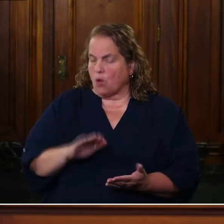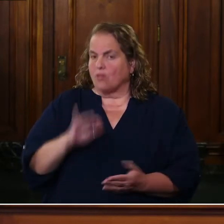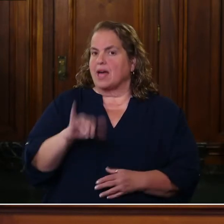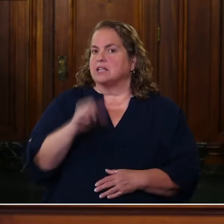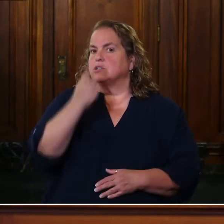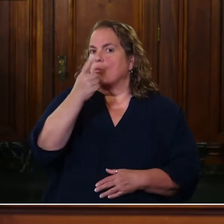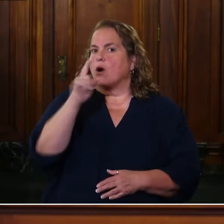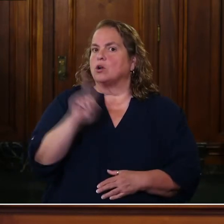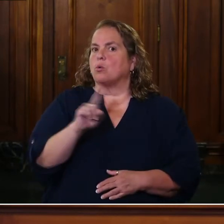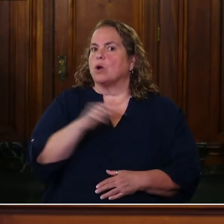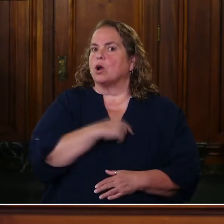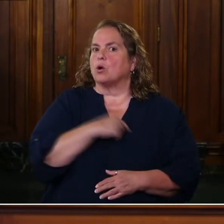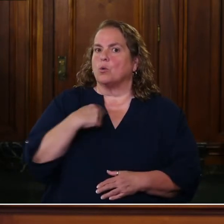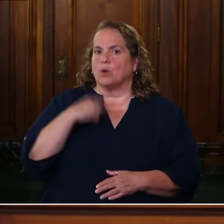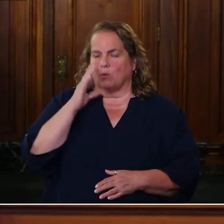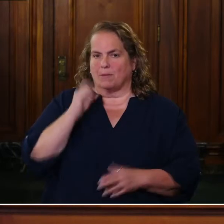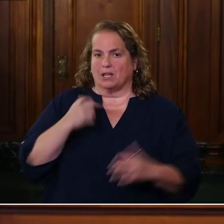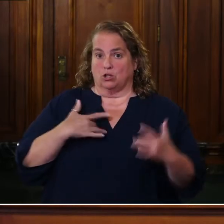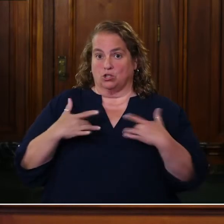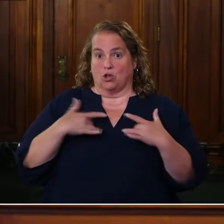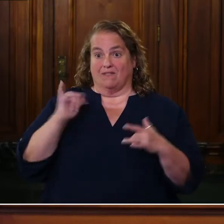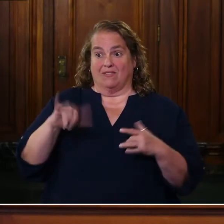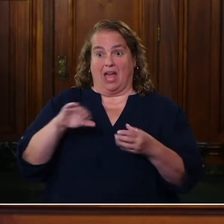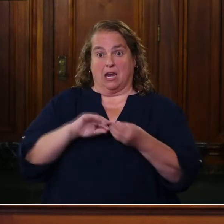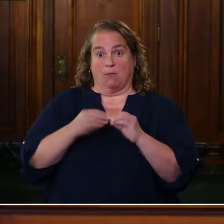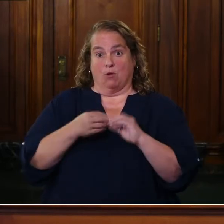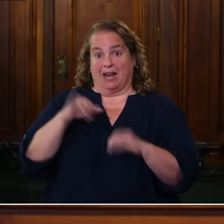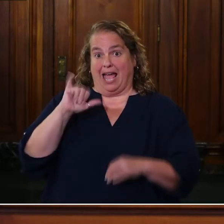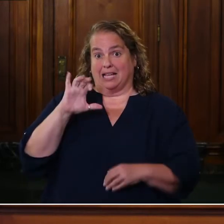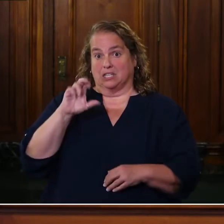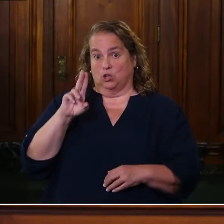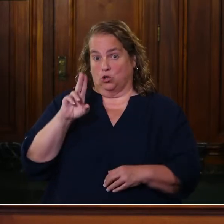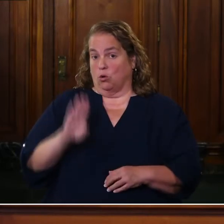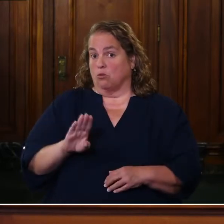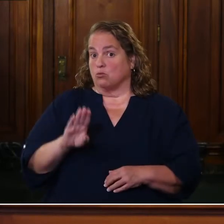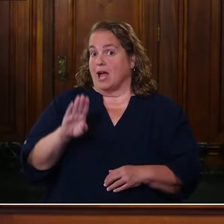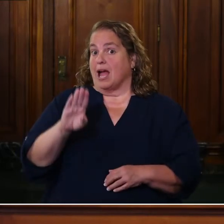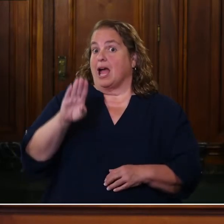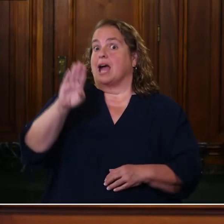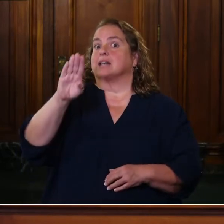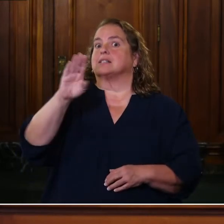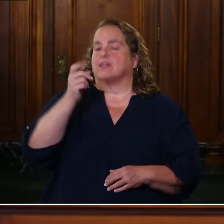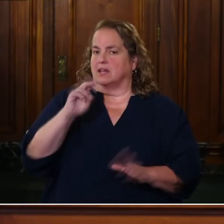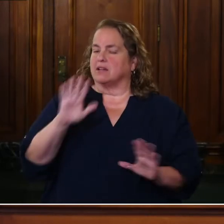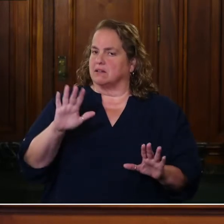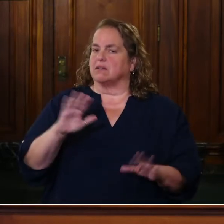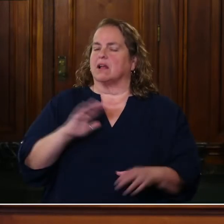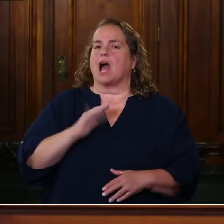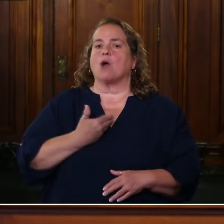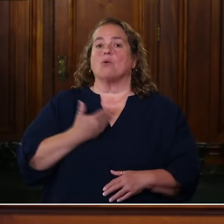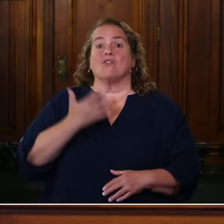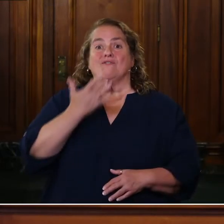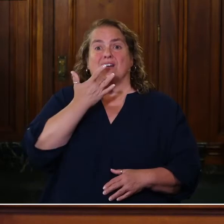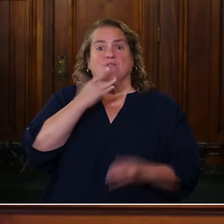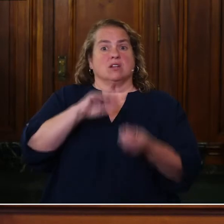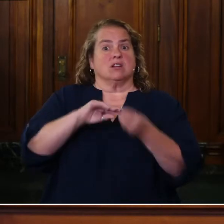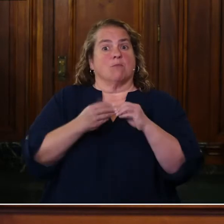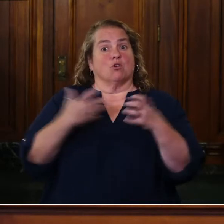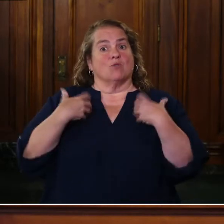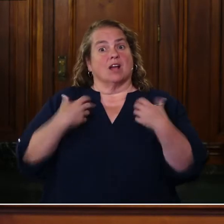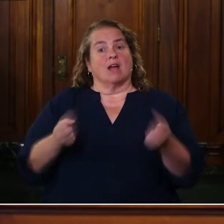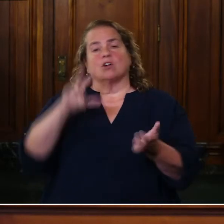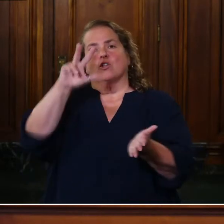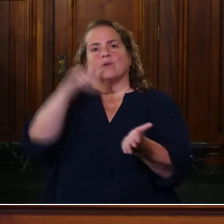one where we're going to be concerned if it starts to rise and rise significantly. And our favorite number, the total number recovered 3